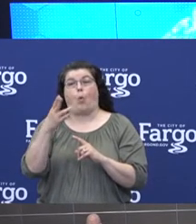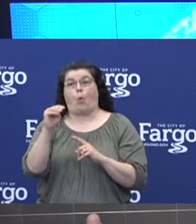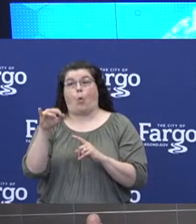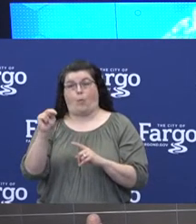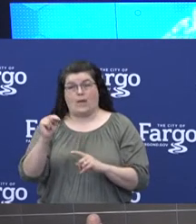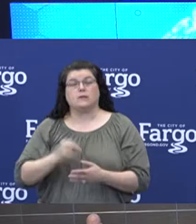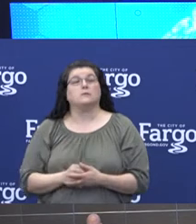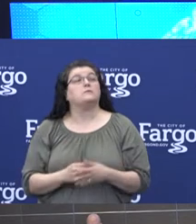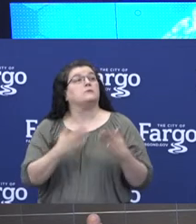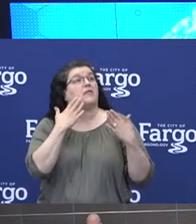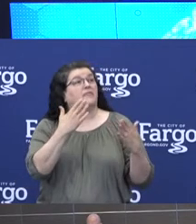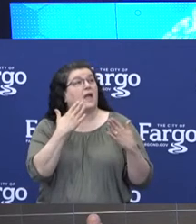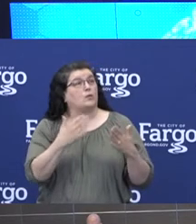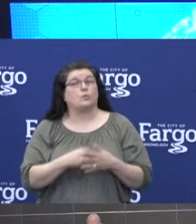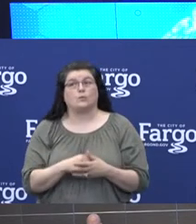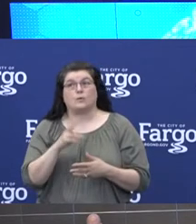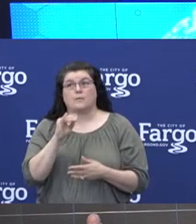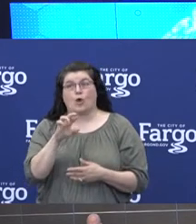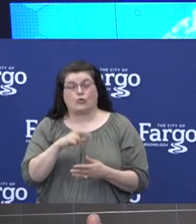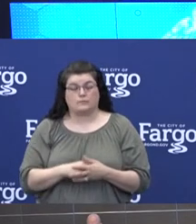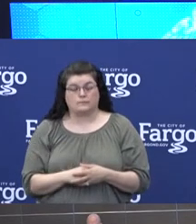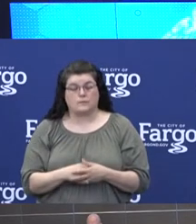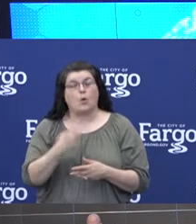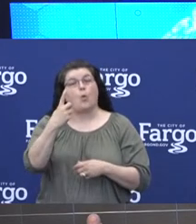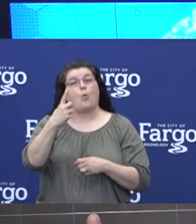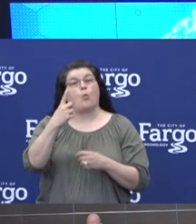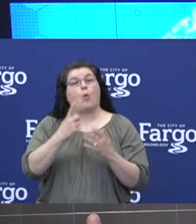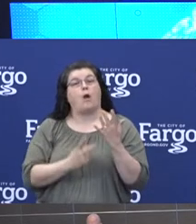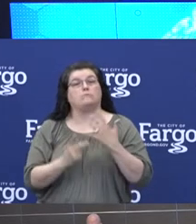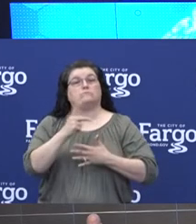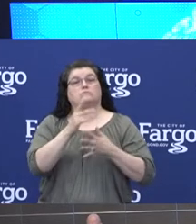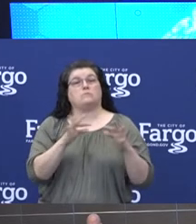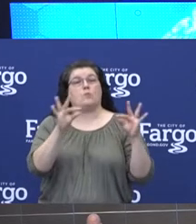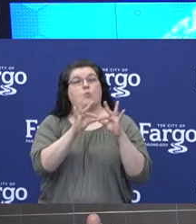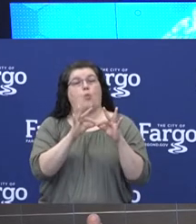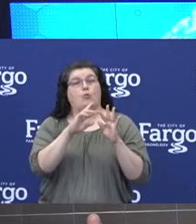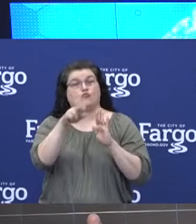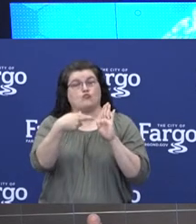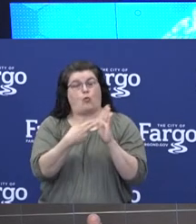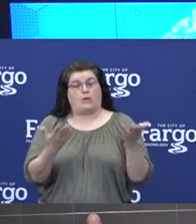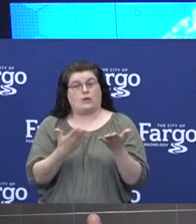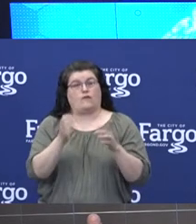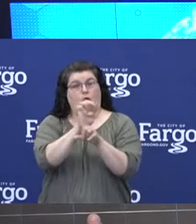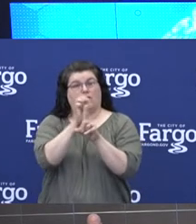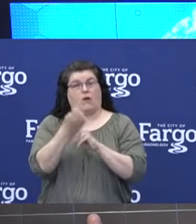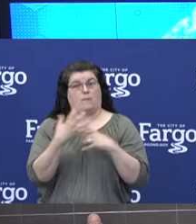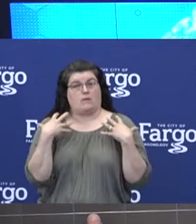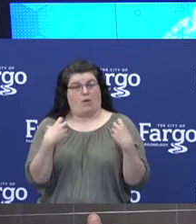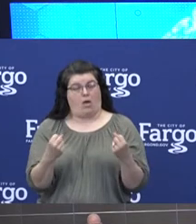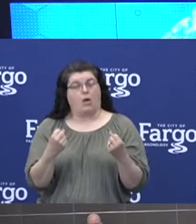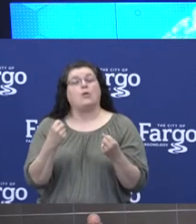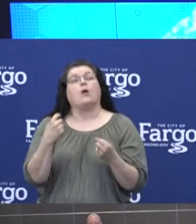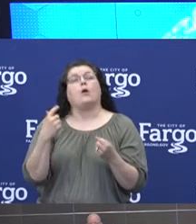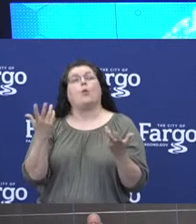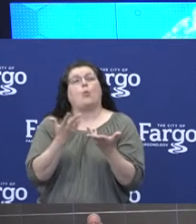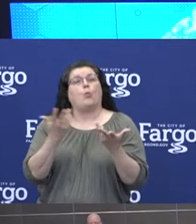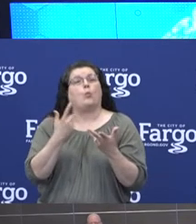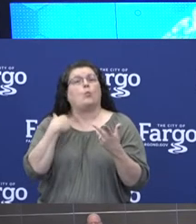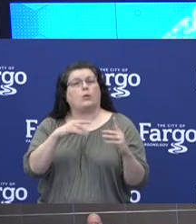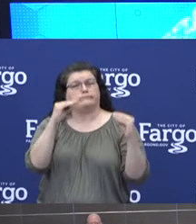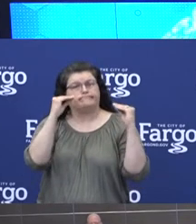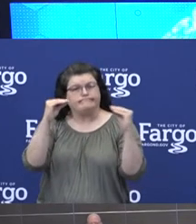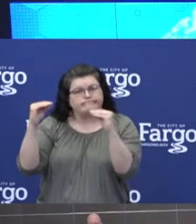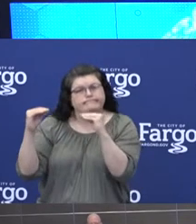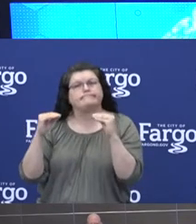Thank you, Mayor. One of our primary roles here in environmental health is to provide education to our businesses